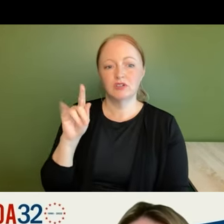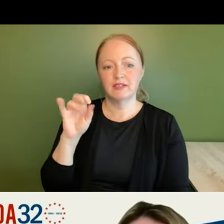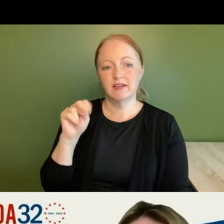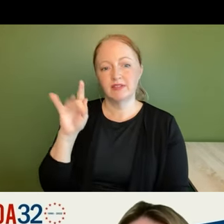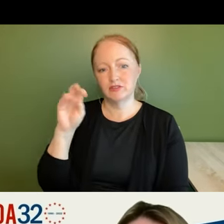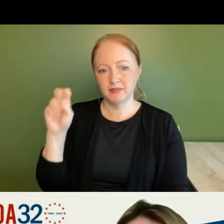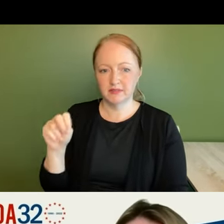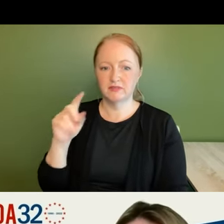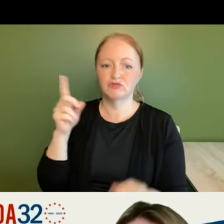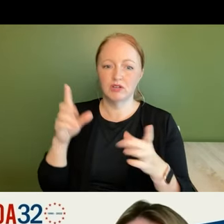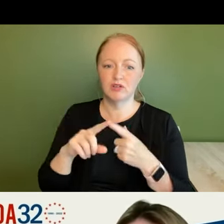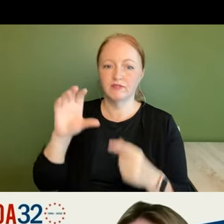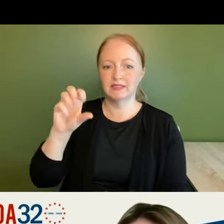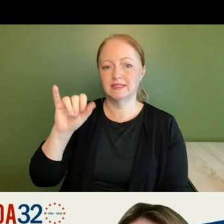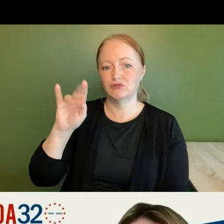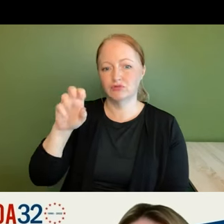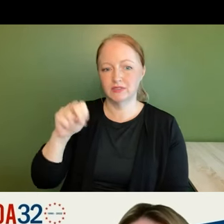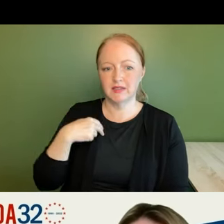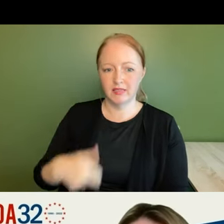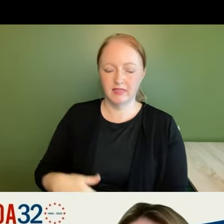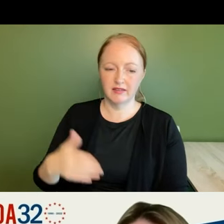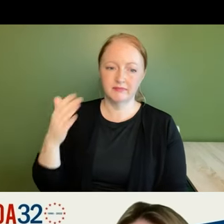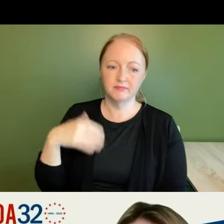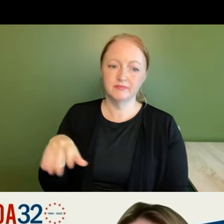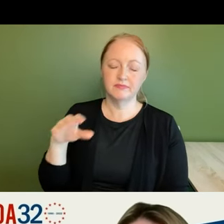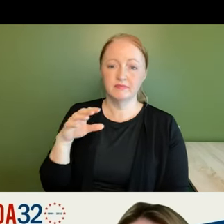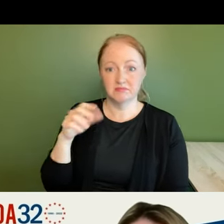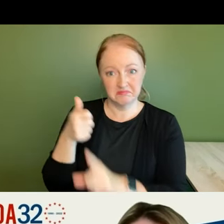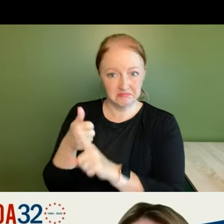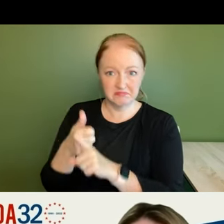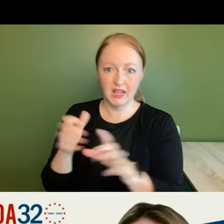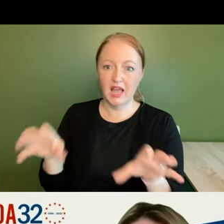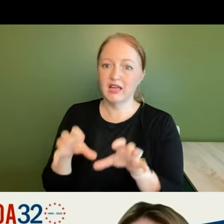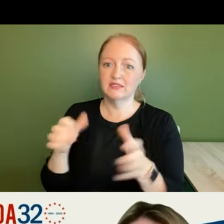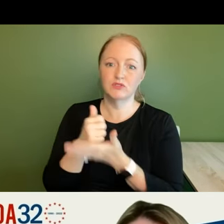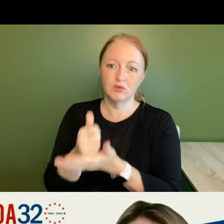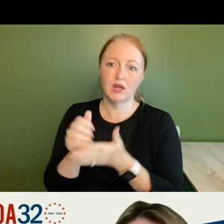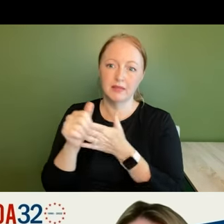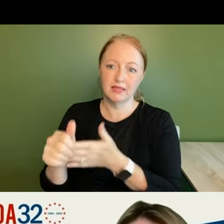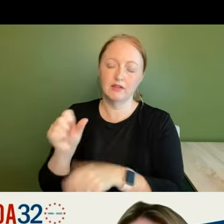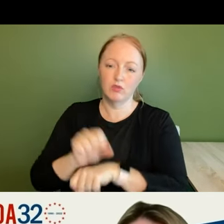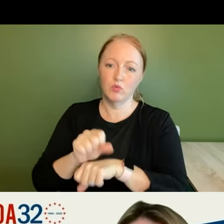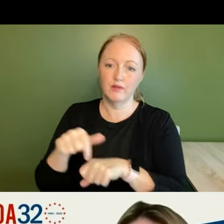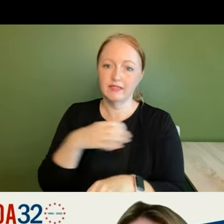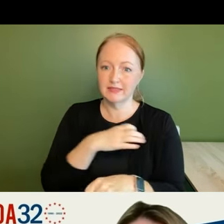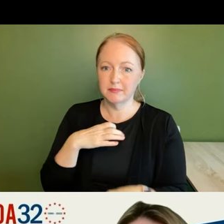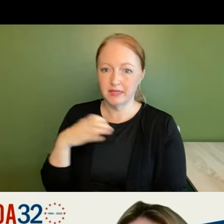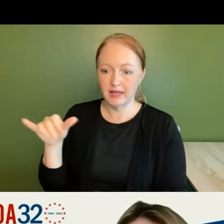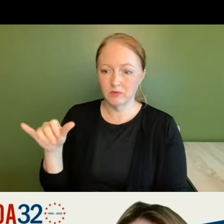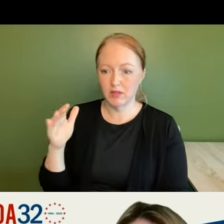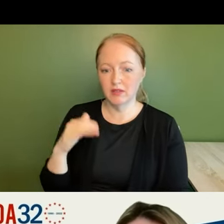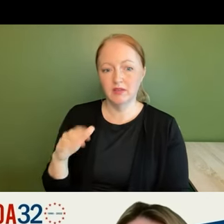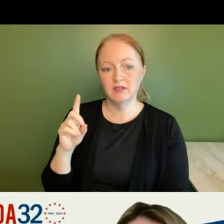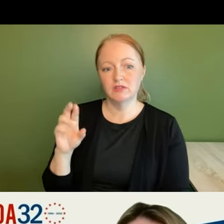lindemann who's director of citrus health um and been very um active in helping lead the work of this committee as well uh